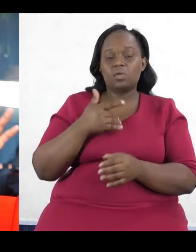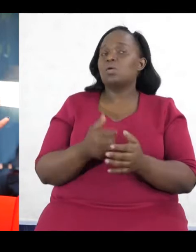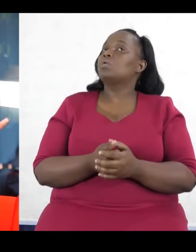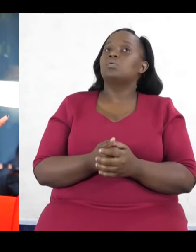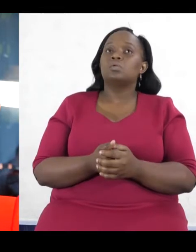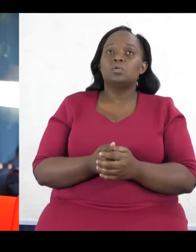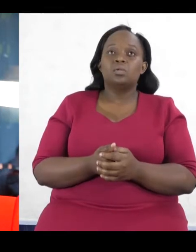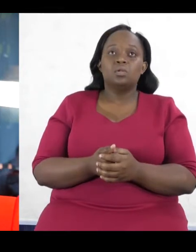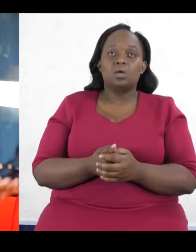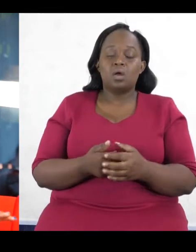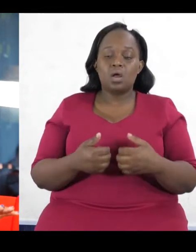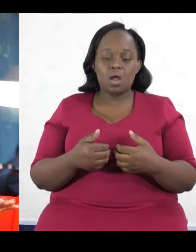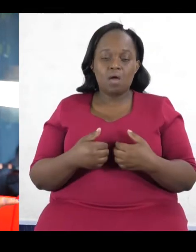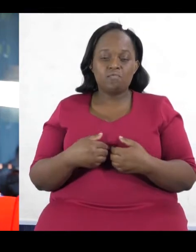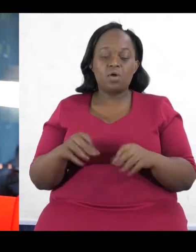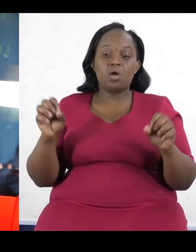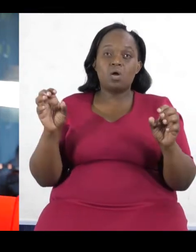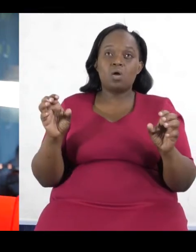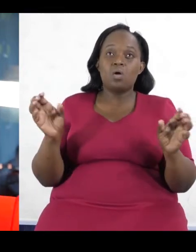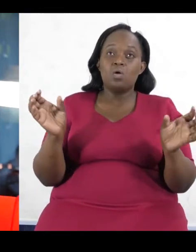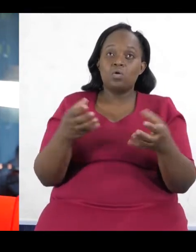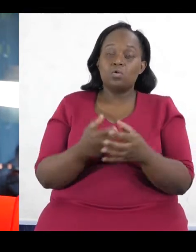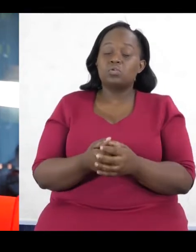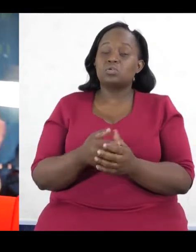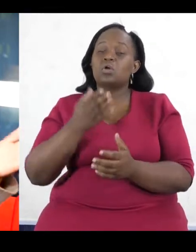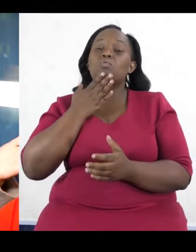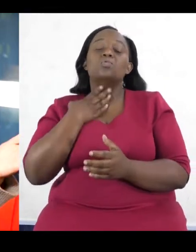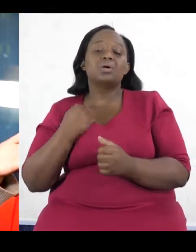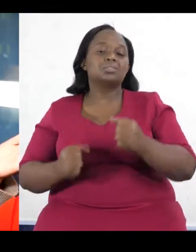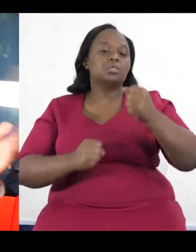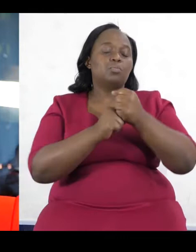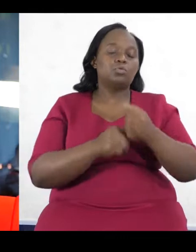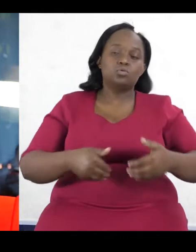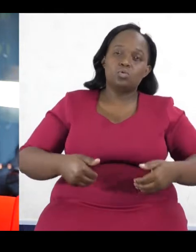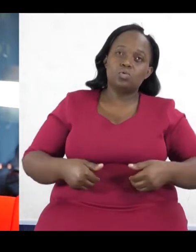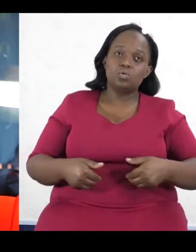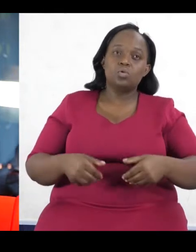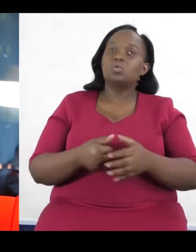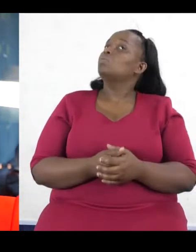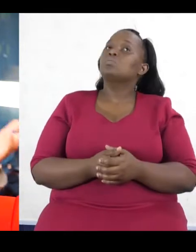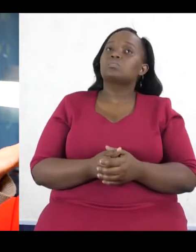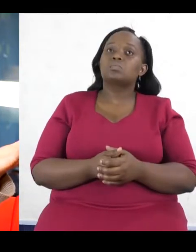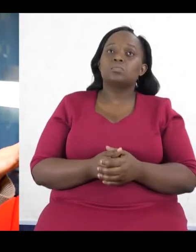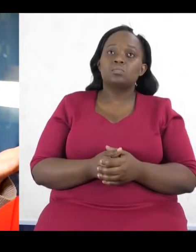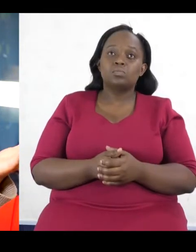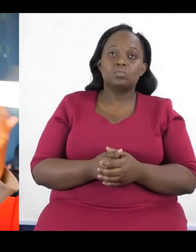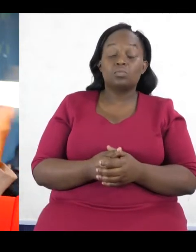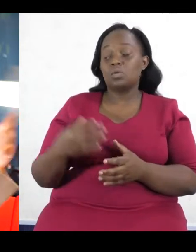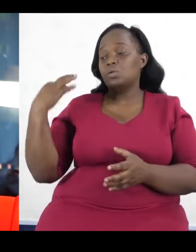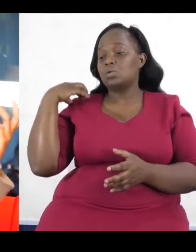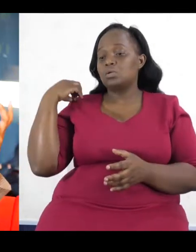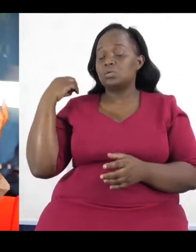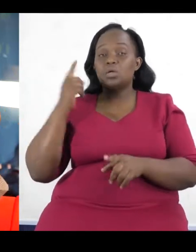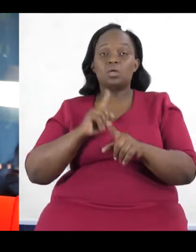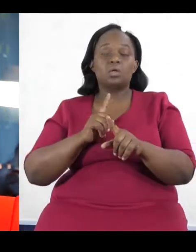mandated to support young people. And even recently when we were talking about BDI, there was the commission that was proposed to